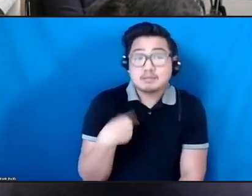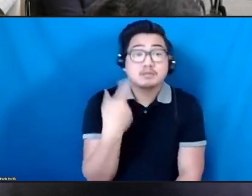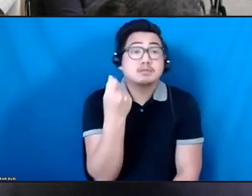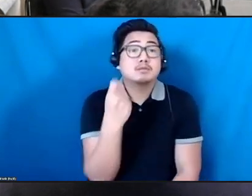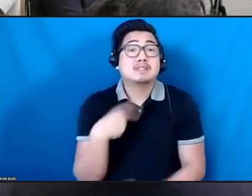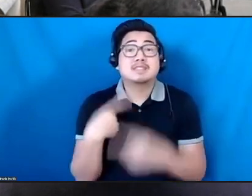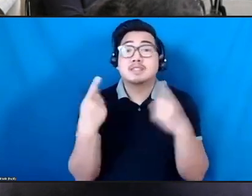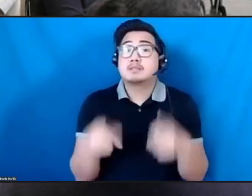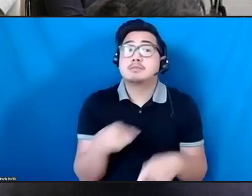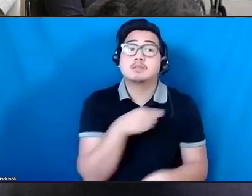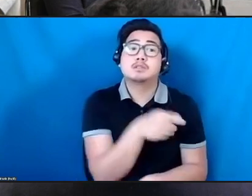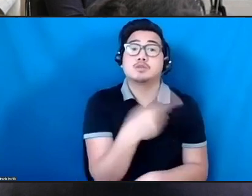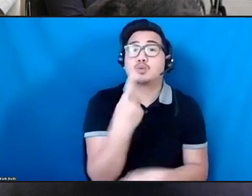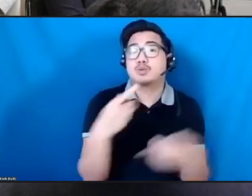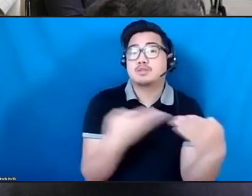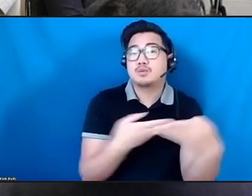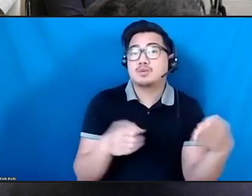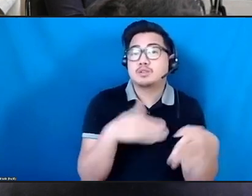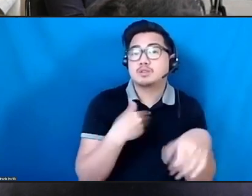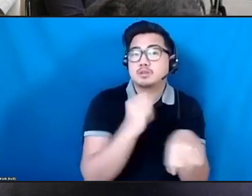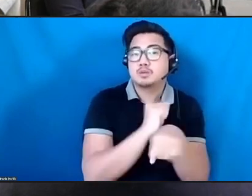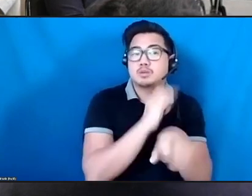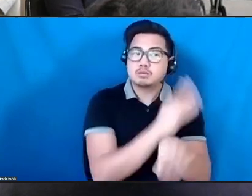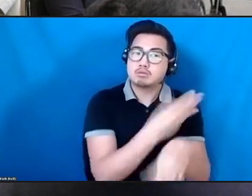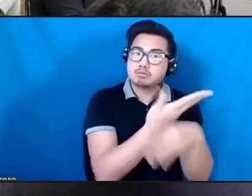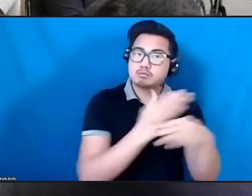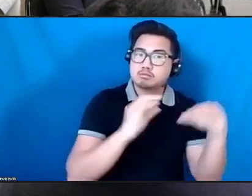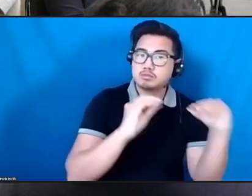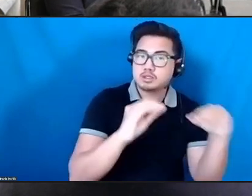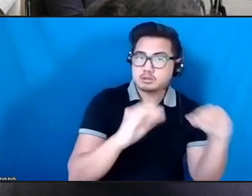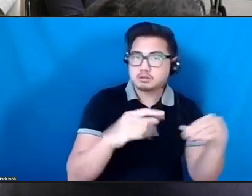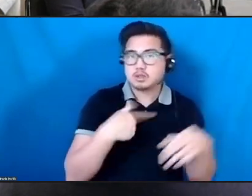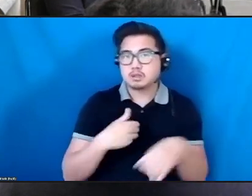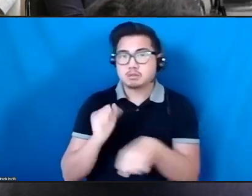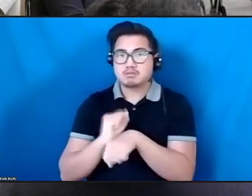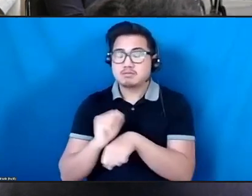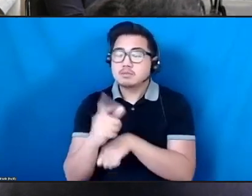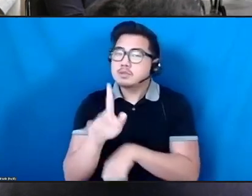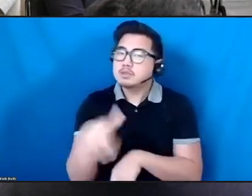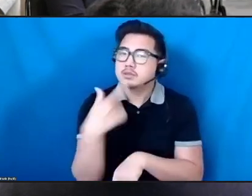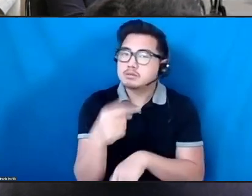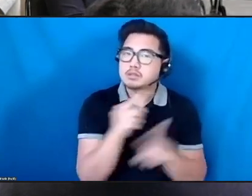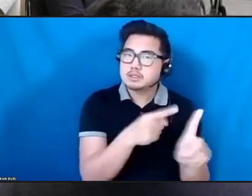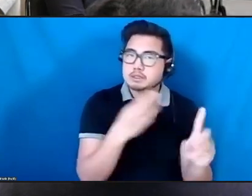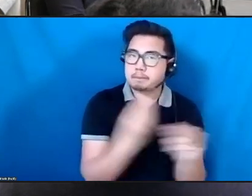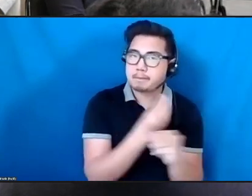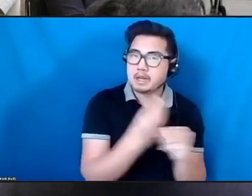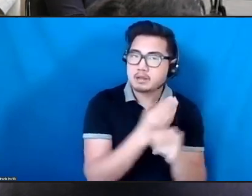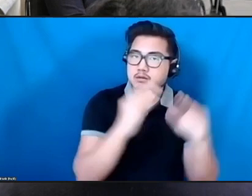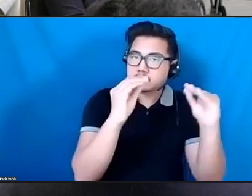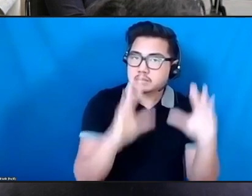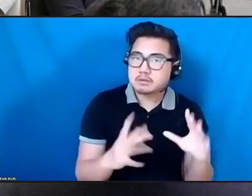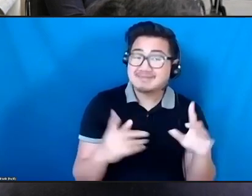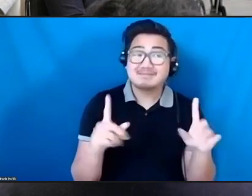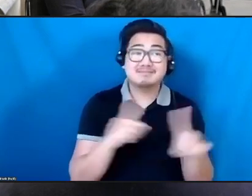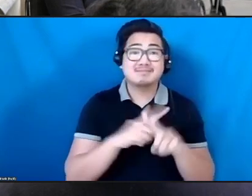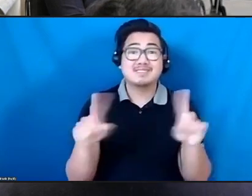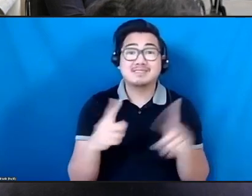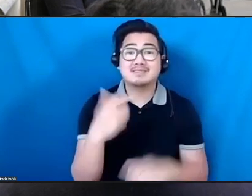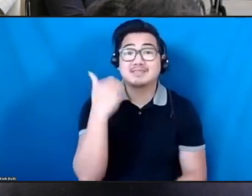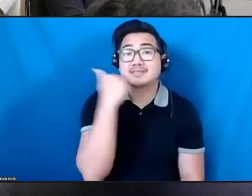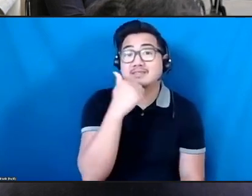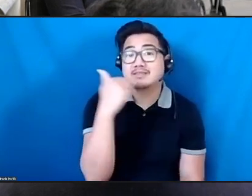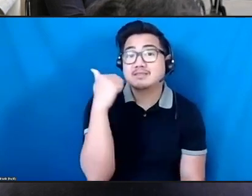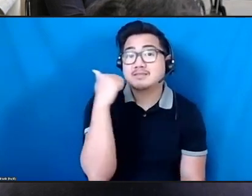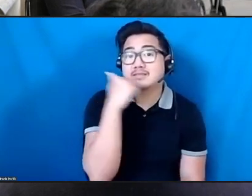what I found so incredibly inspiring, she's a math teacher, but every day there was some